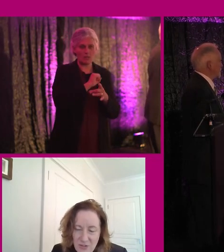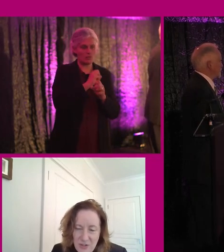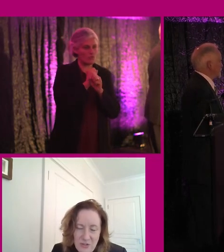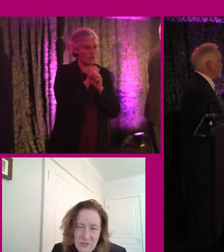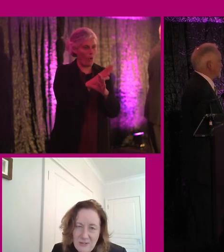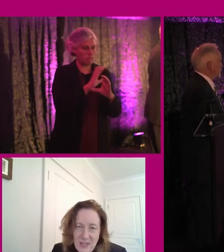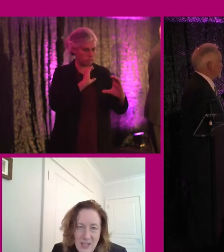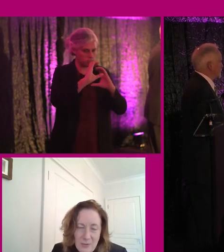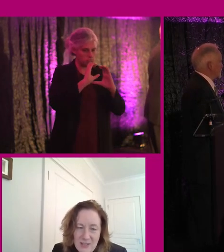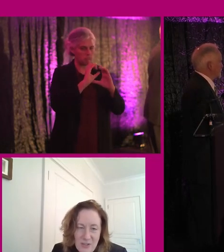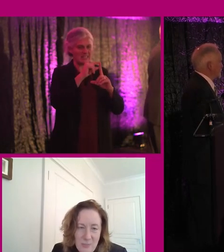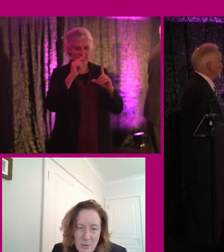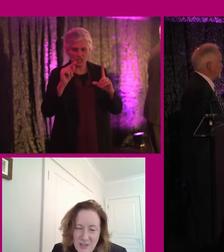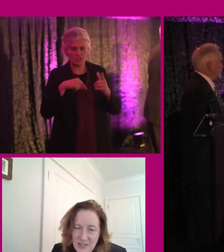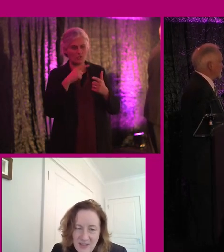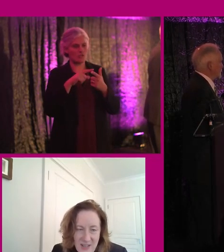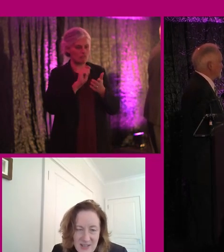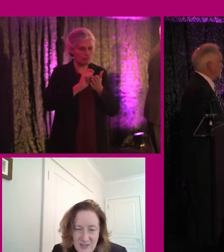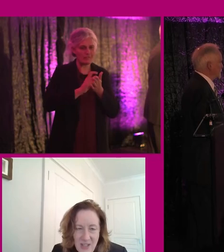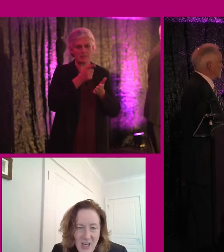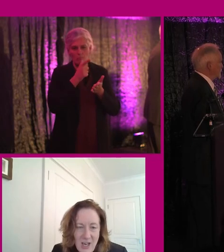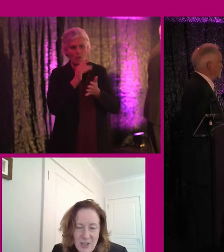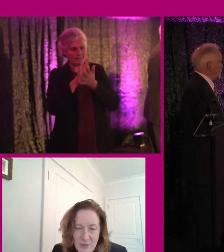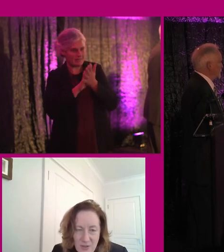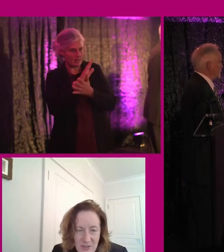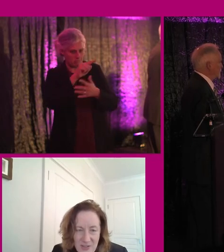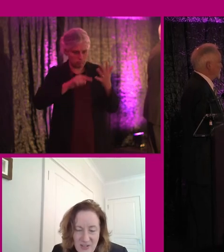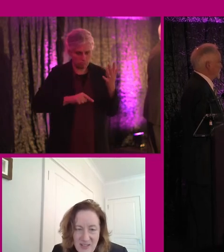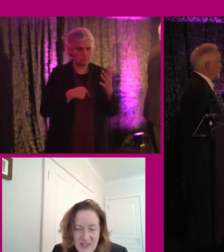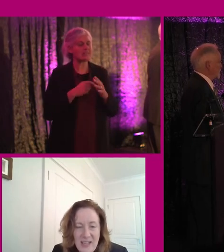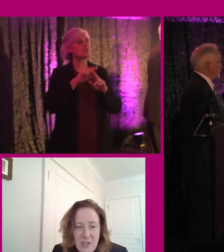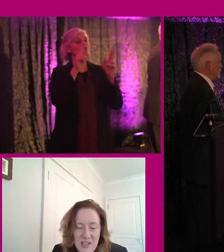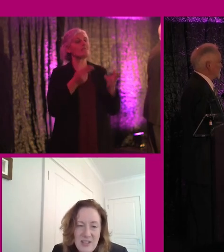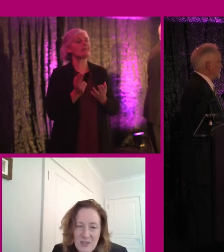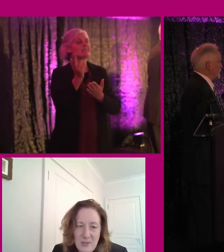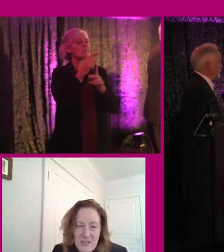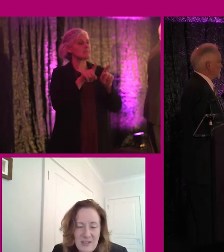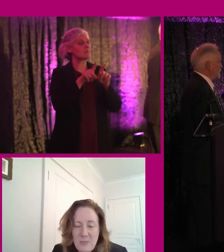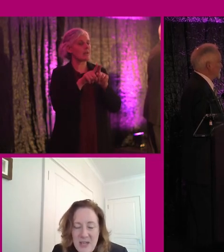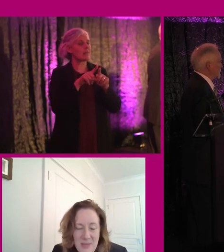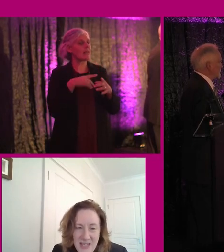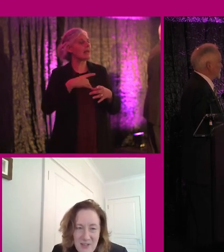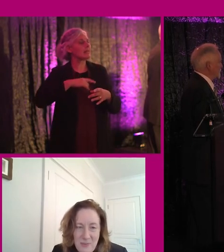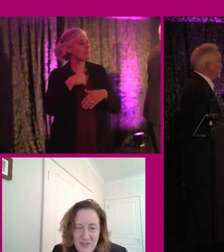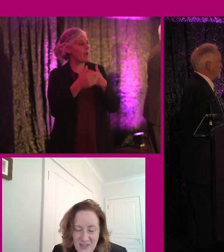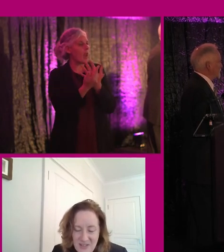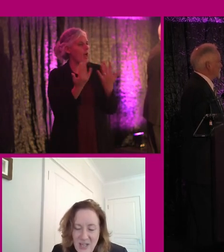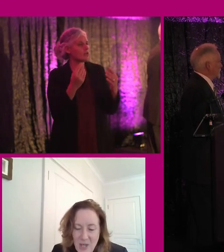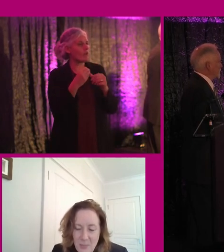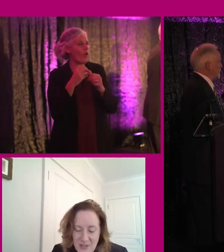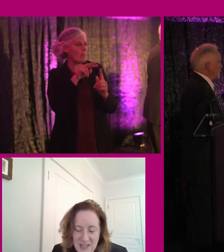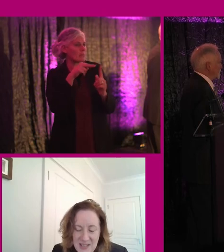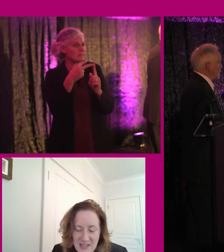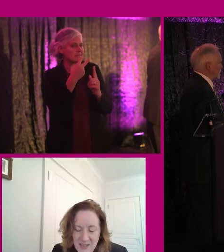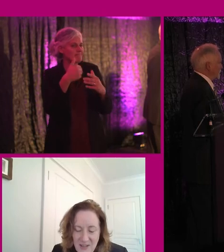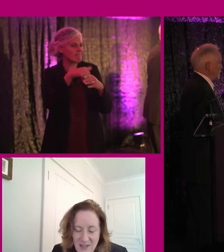communications, digital, written, spoken and signed are universally designed and the key things as well. There are many, many aspects of this,